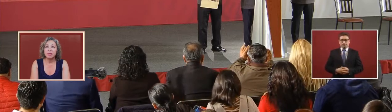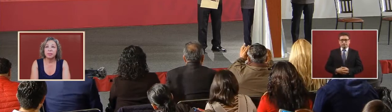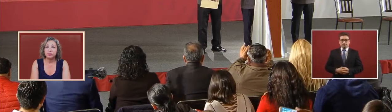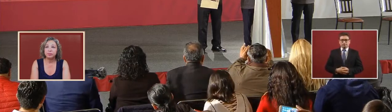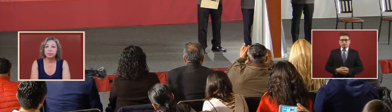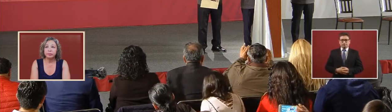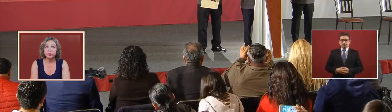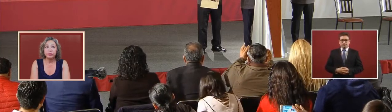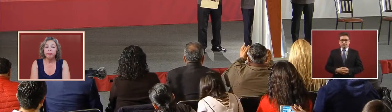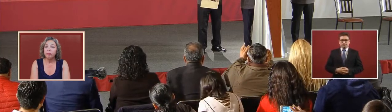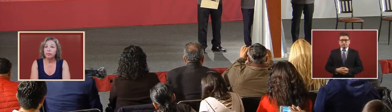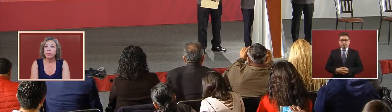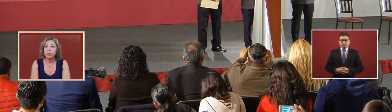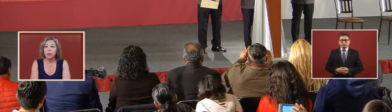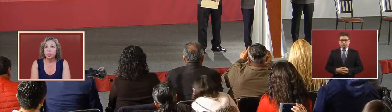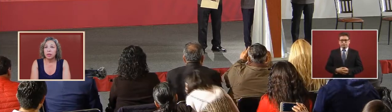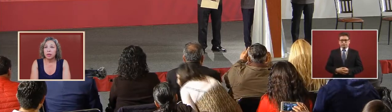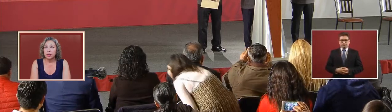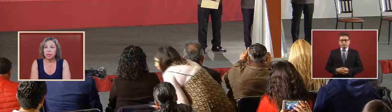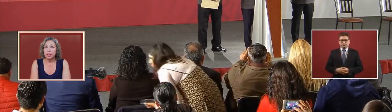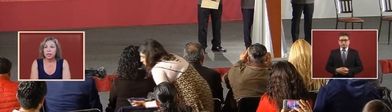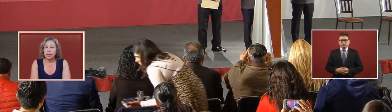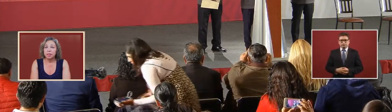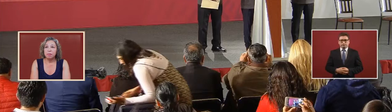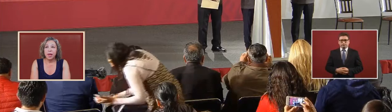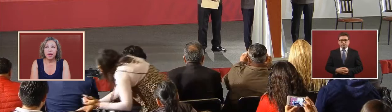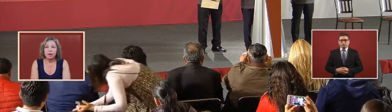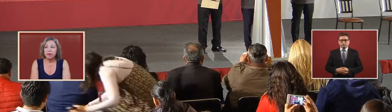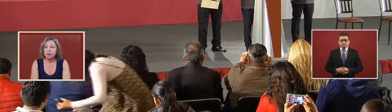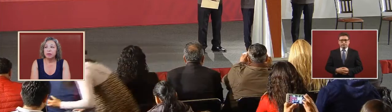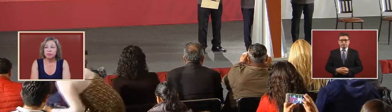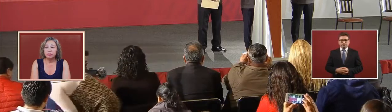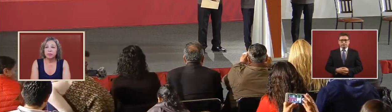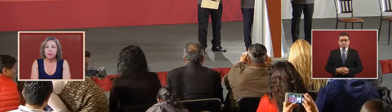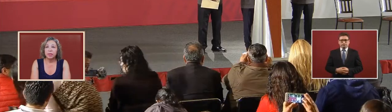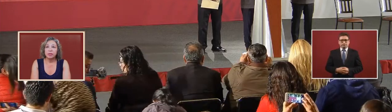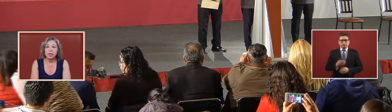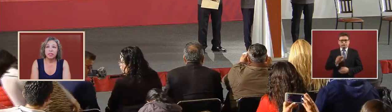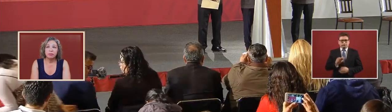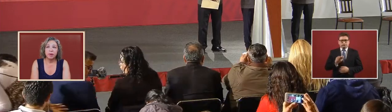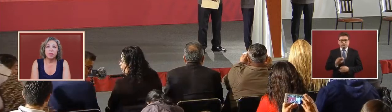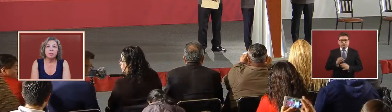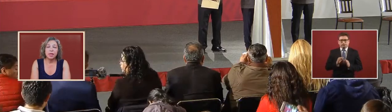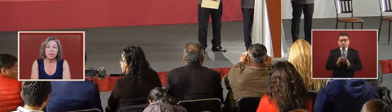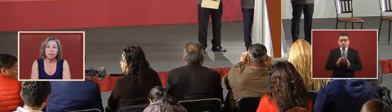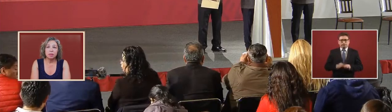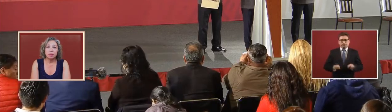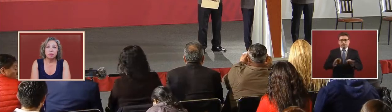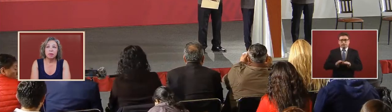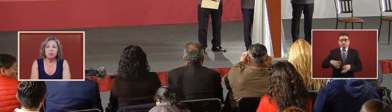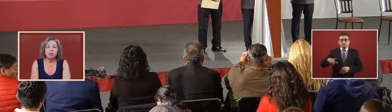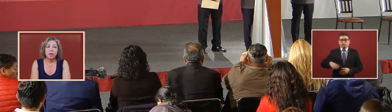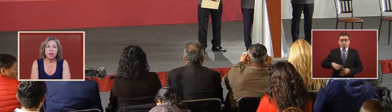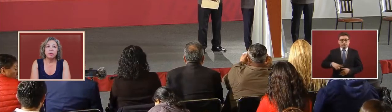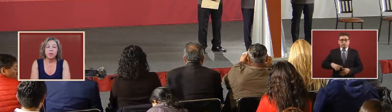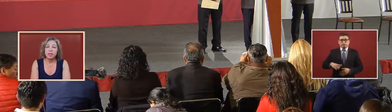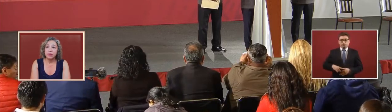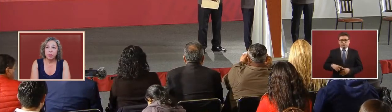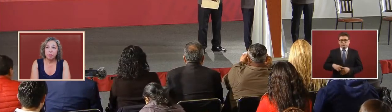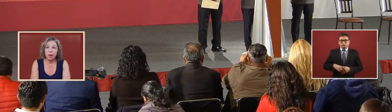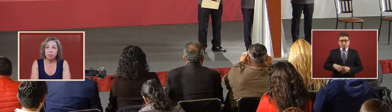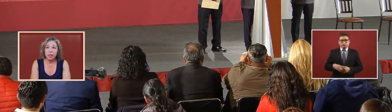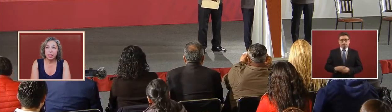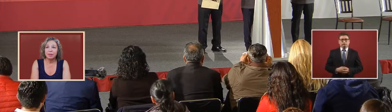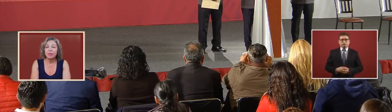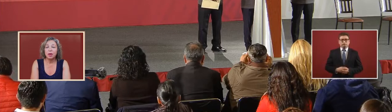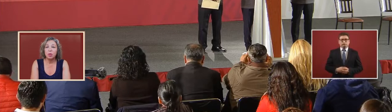like this it's a matter that's fundamental for the government of